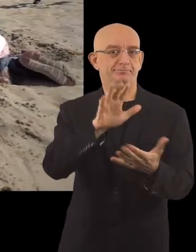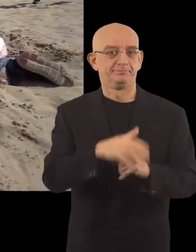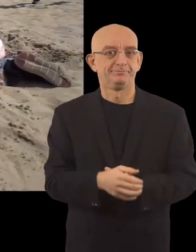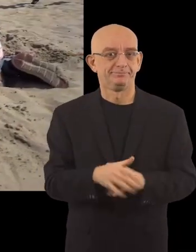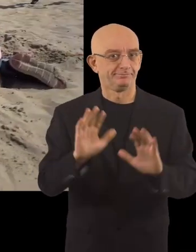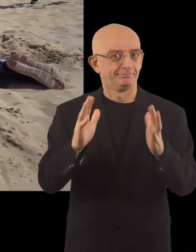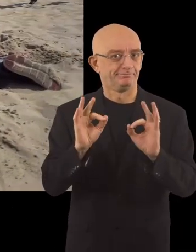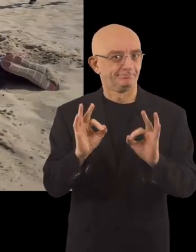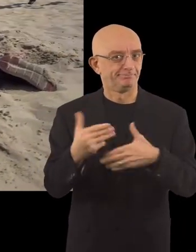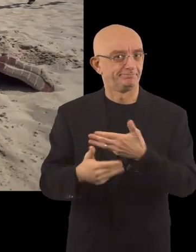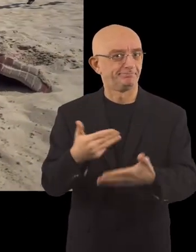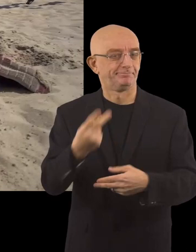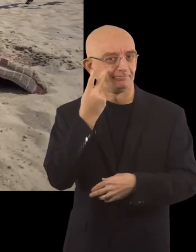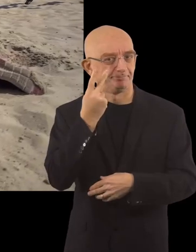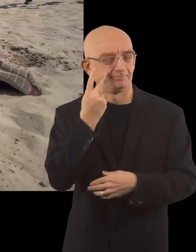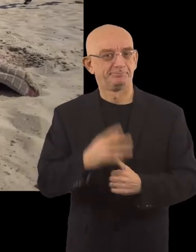Good luck to all!